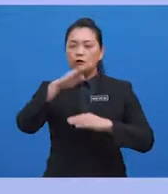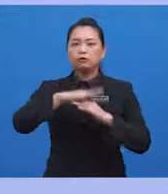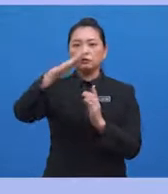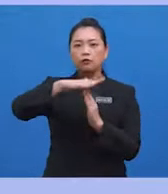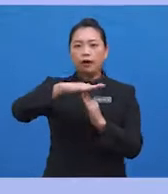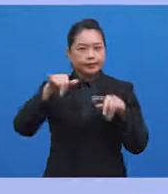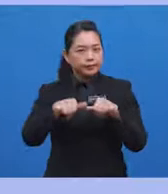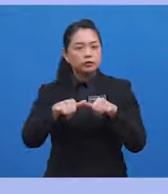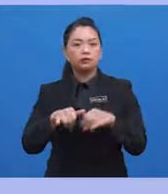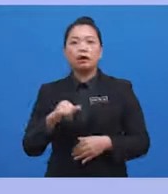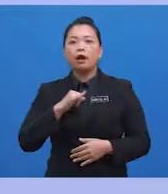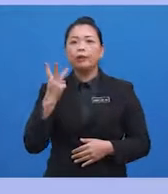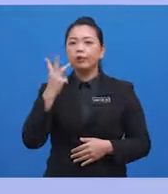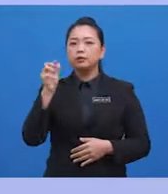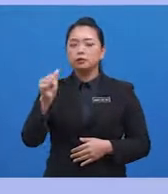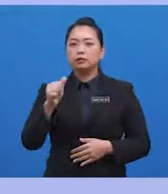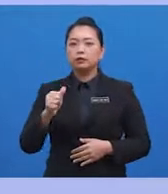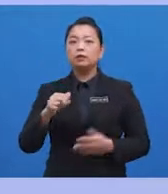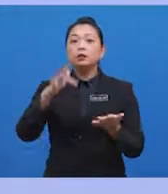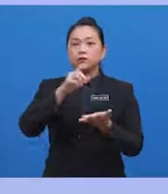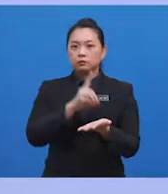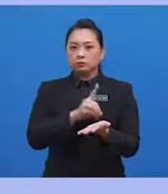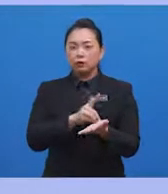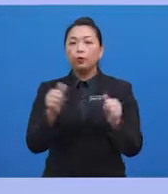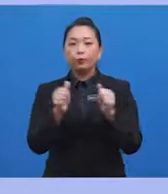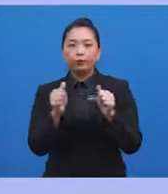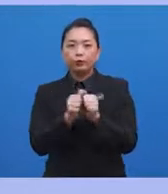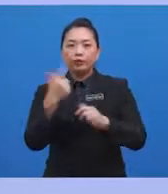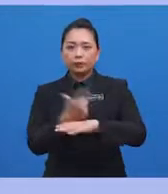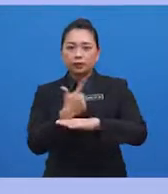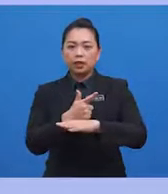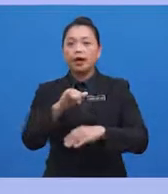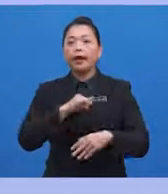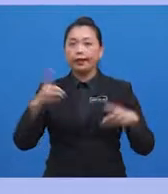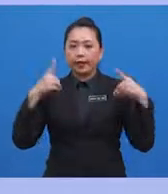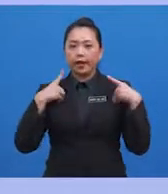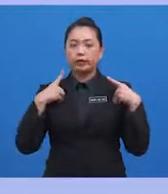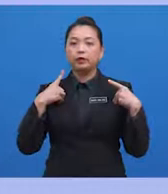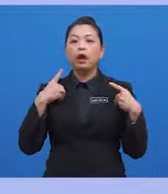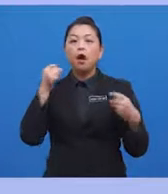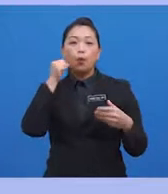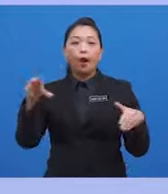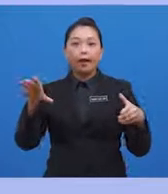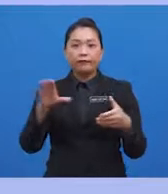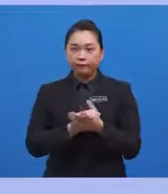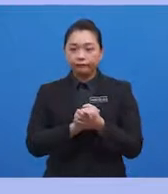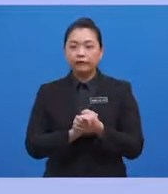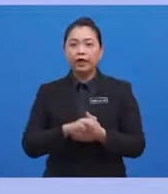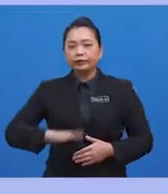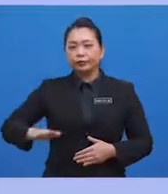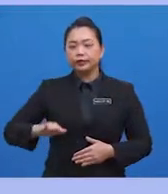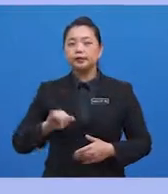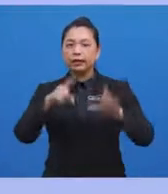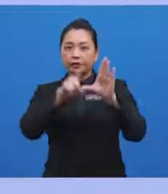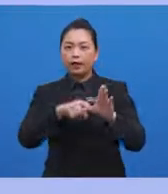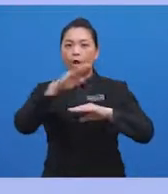my drug use, I was a physician with a thriving practice. I had a wife and children that relied upon me and saw